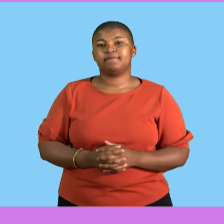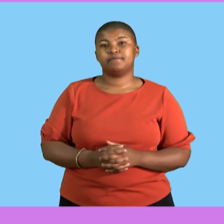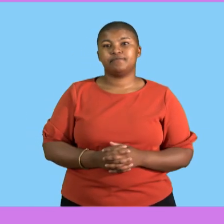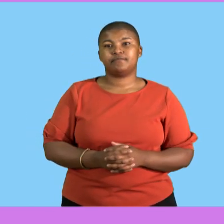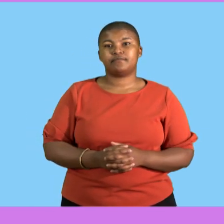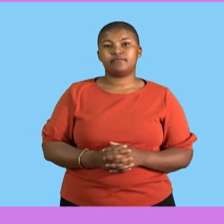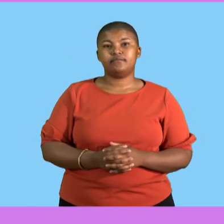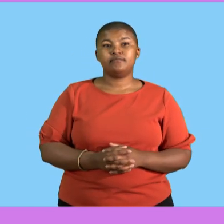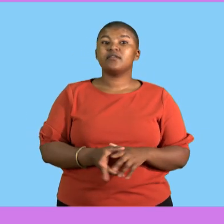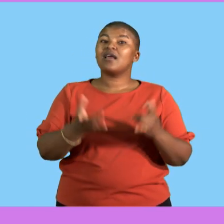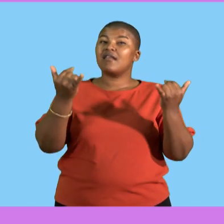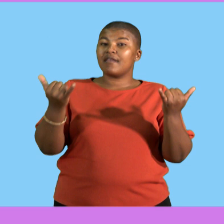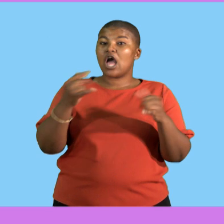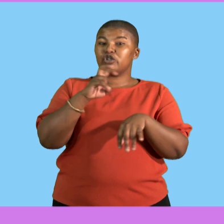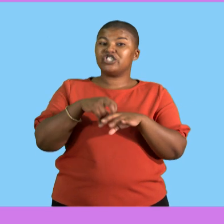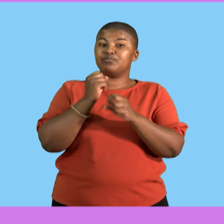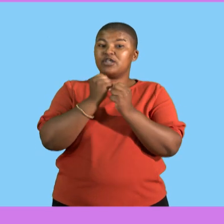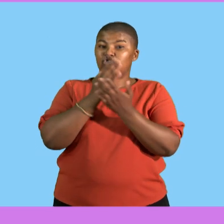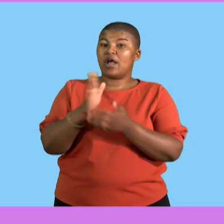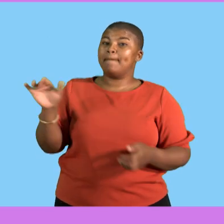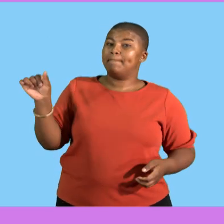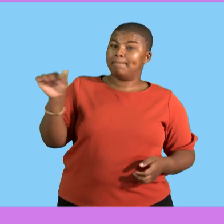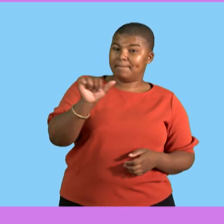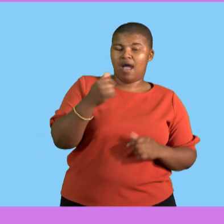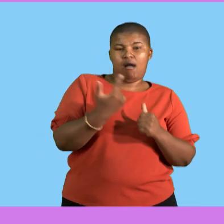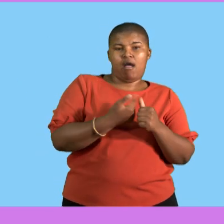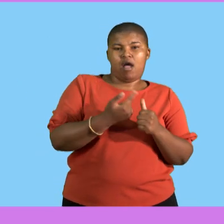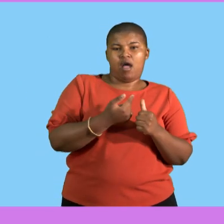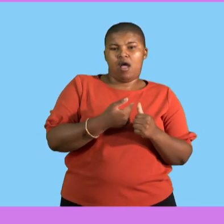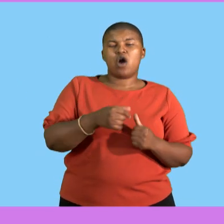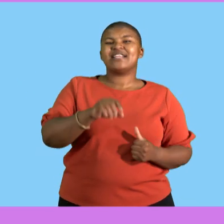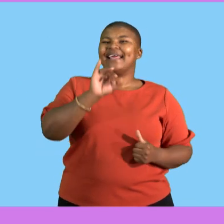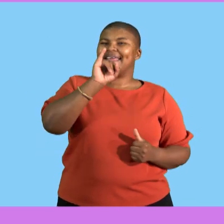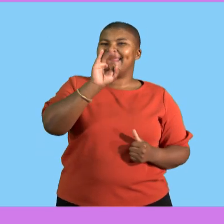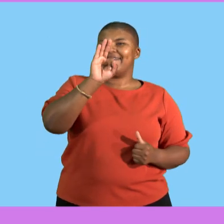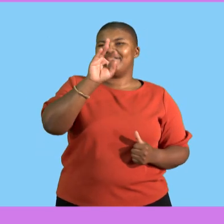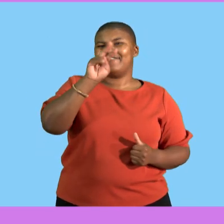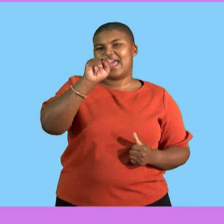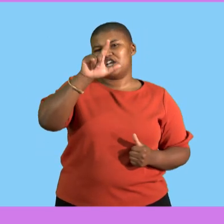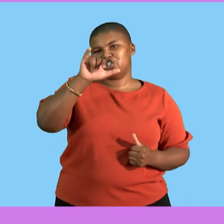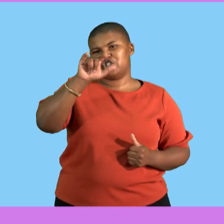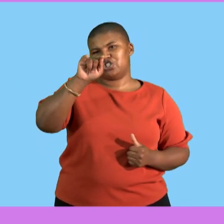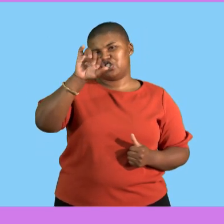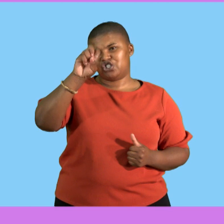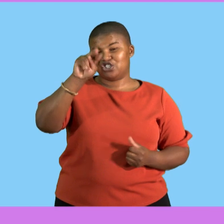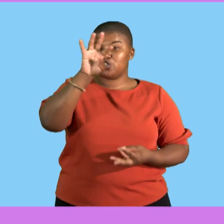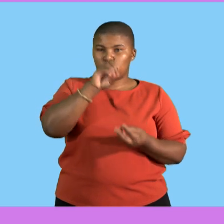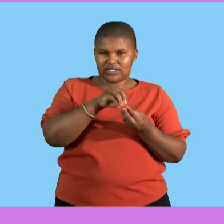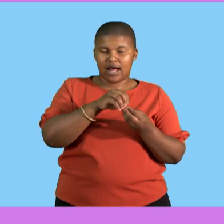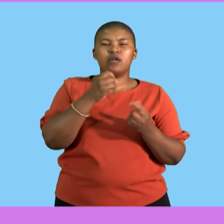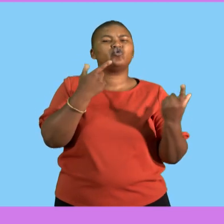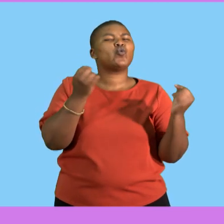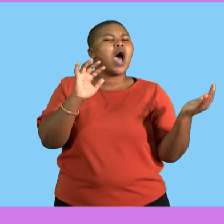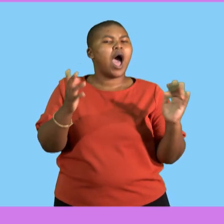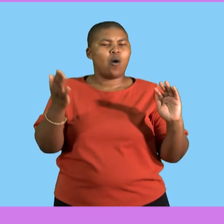the total inflation. We will do that by comparing the two balances with one